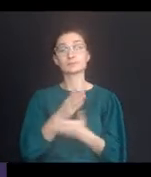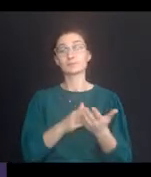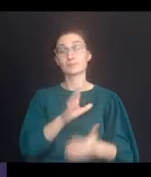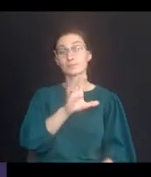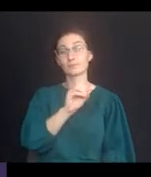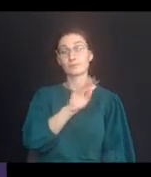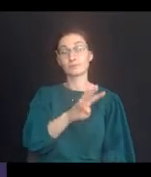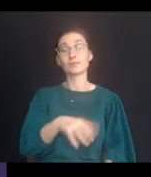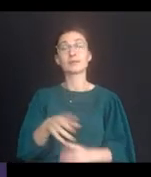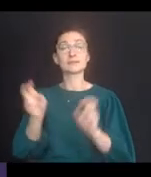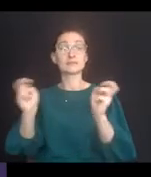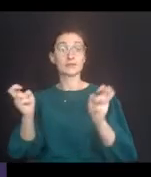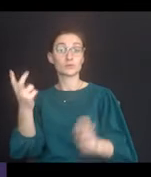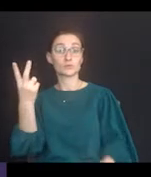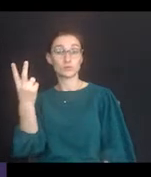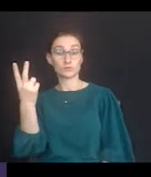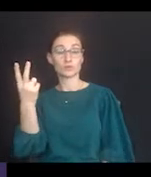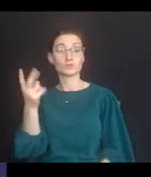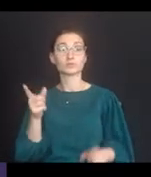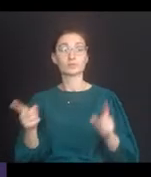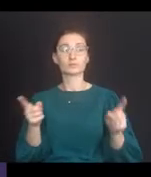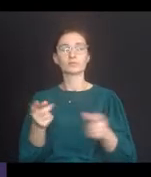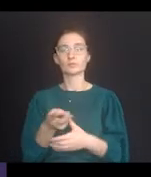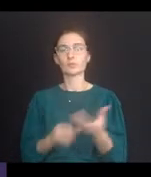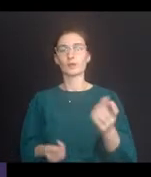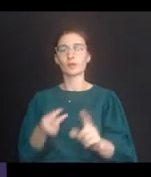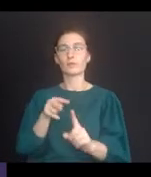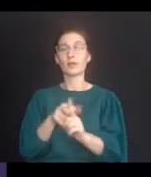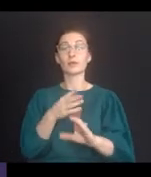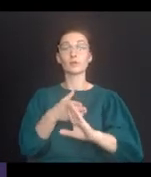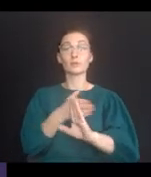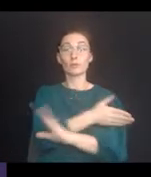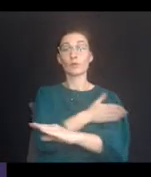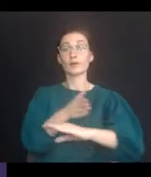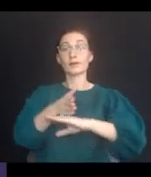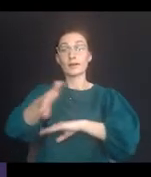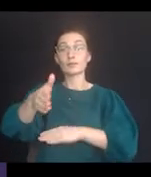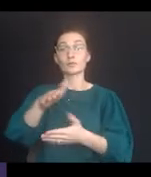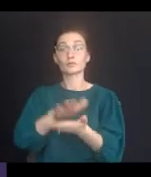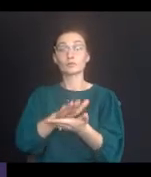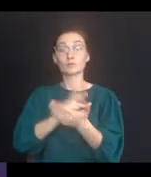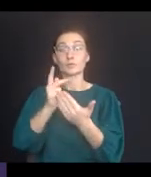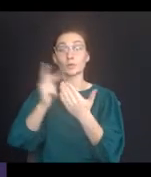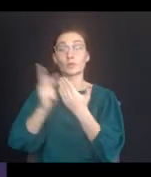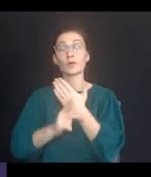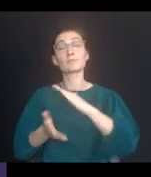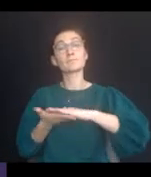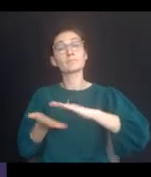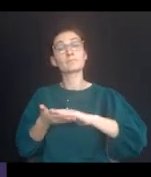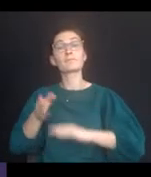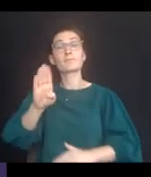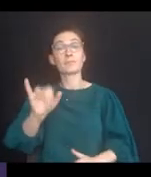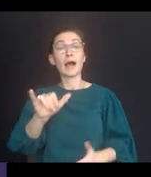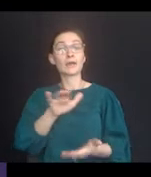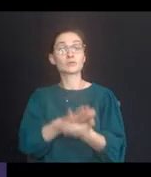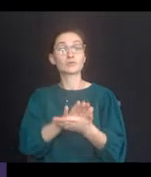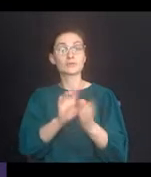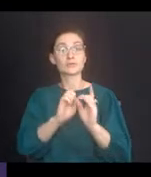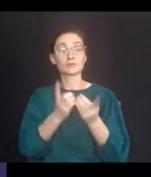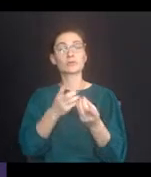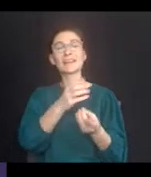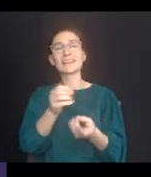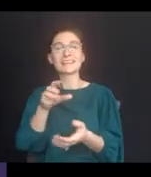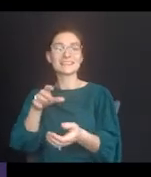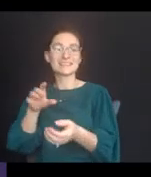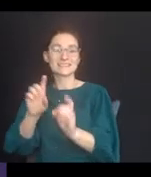Section 504 in Title II of the ADA apply to before and after-school programs run by school districts